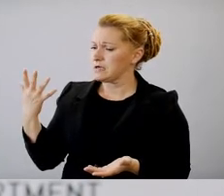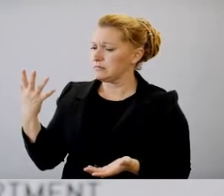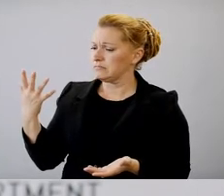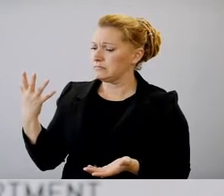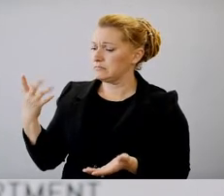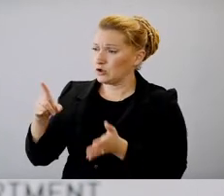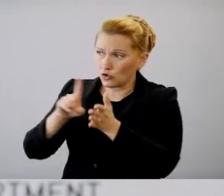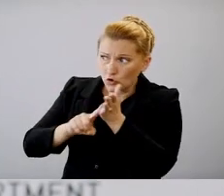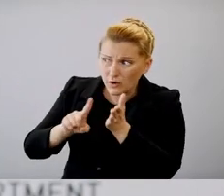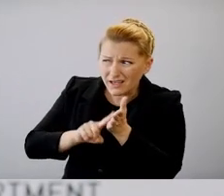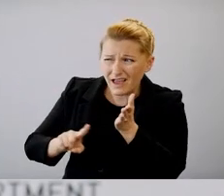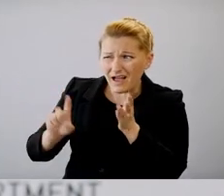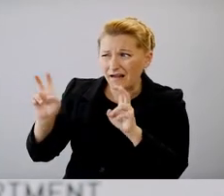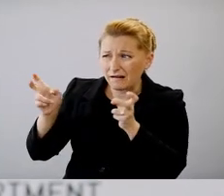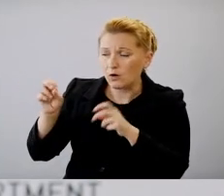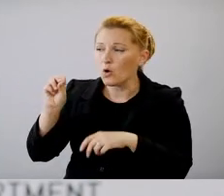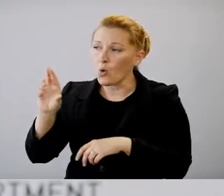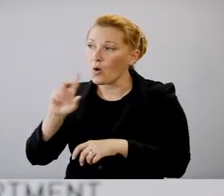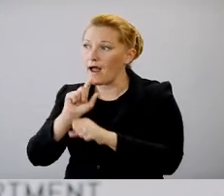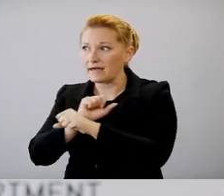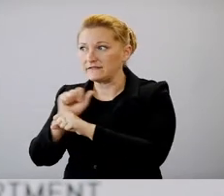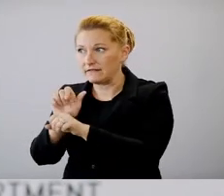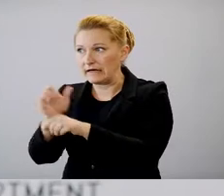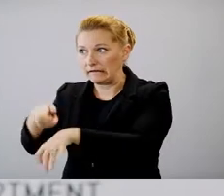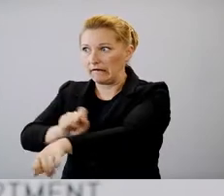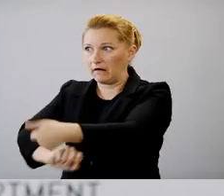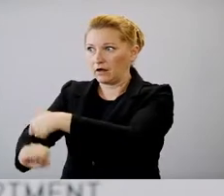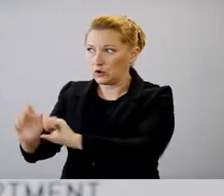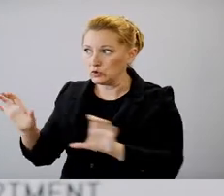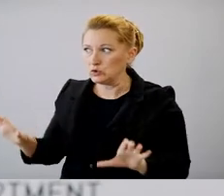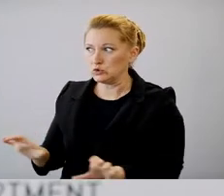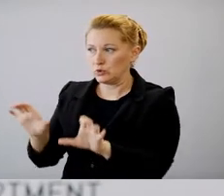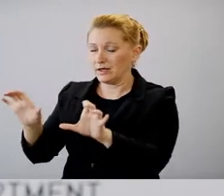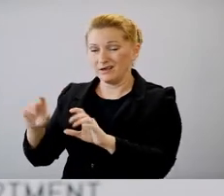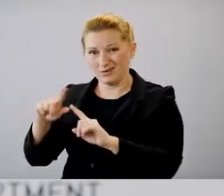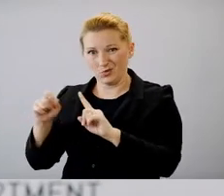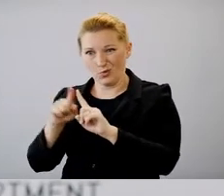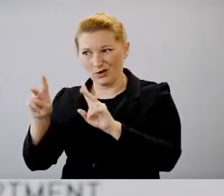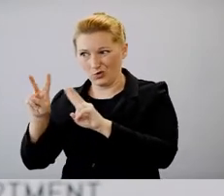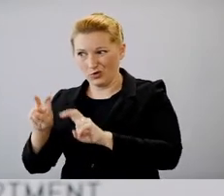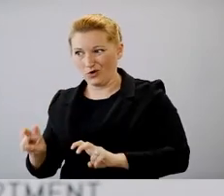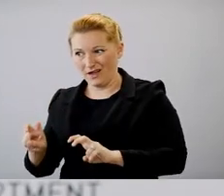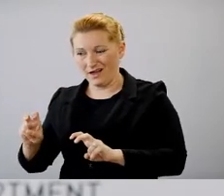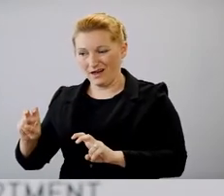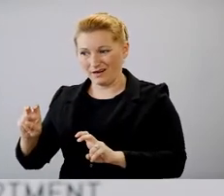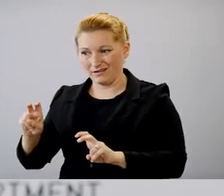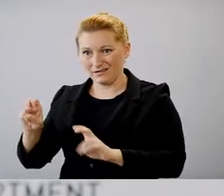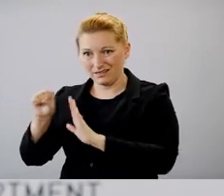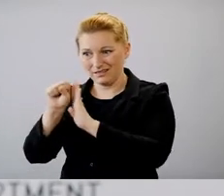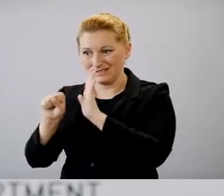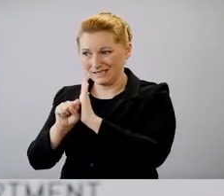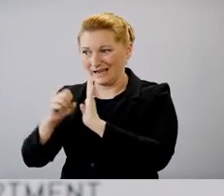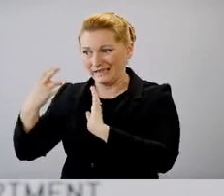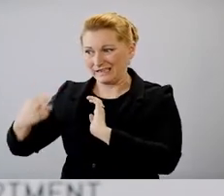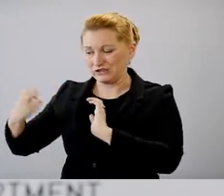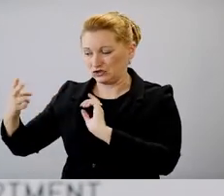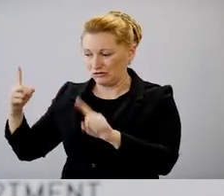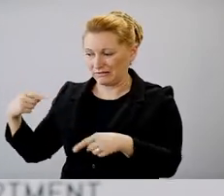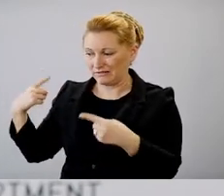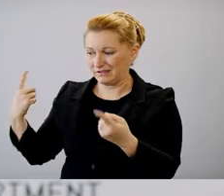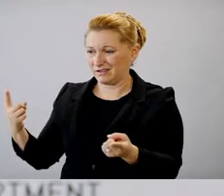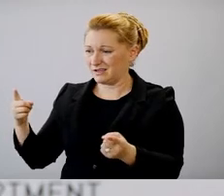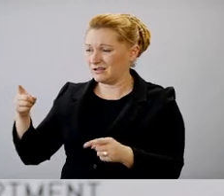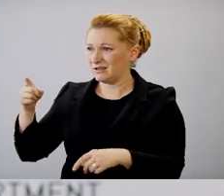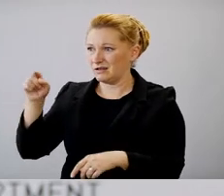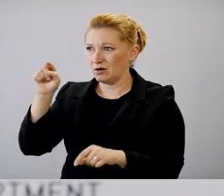you looking at or you're actively pursuing? I mean, you know, when you look at the history of the state, those rural areas are in some of the more, um, health